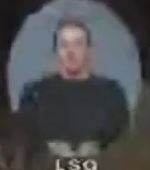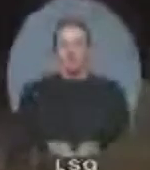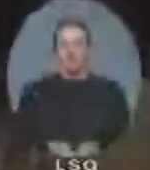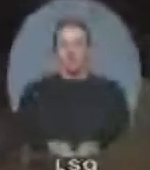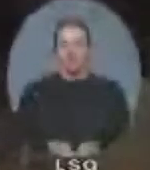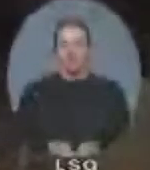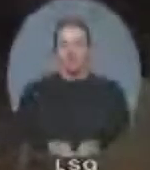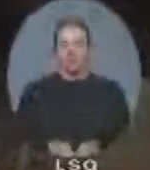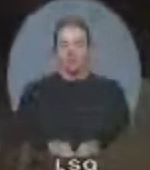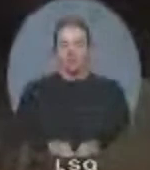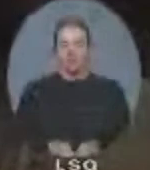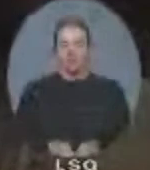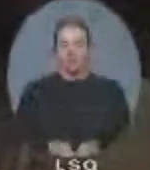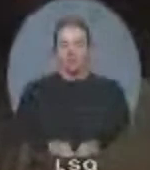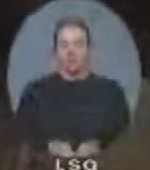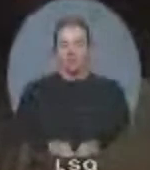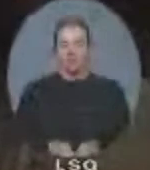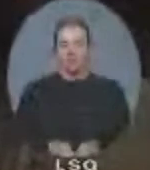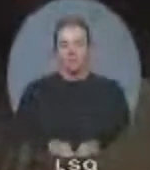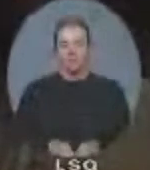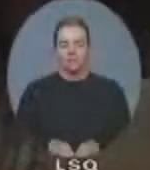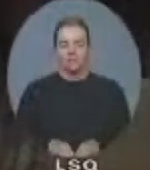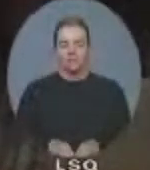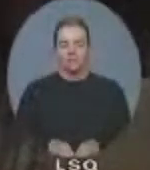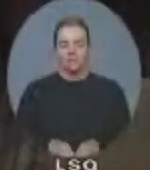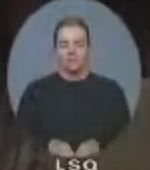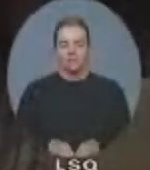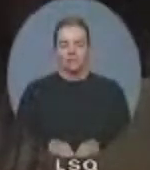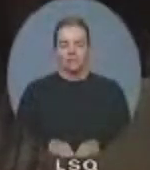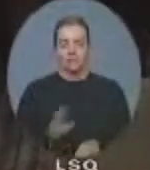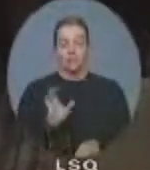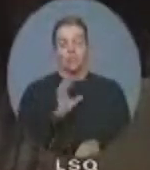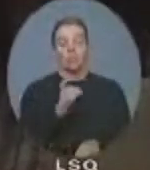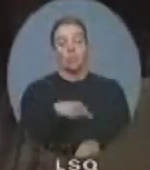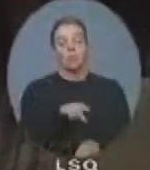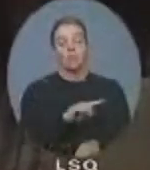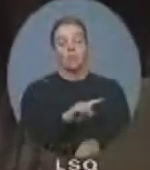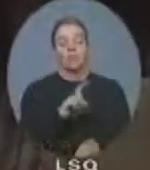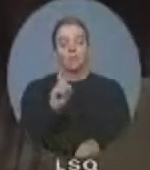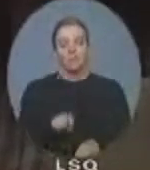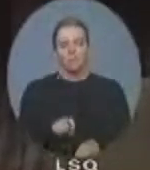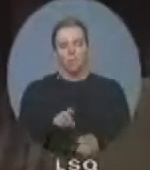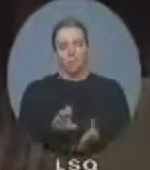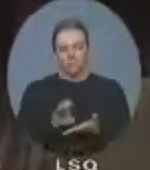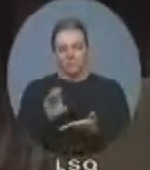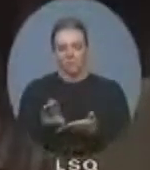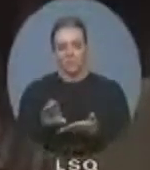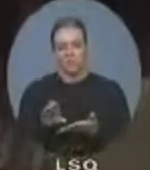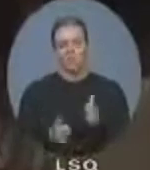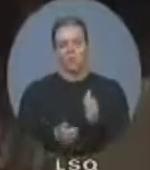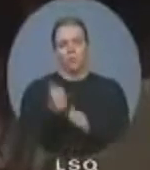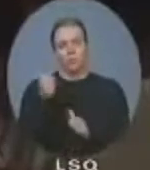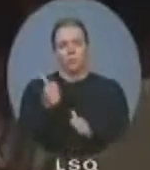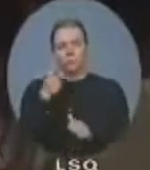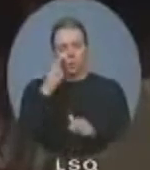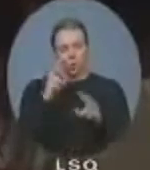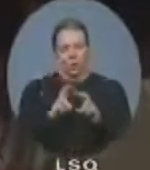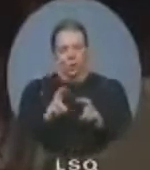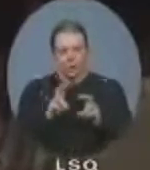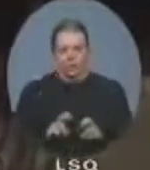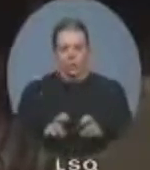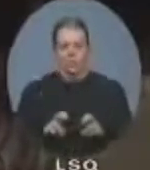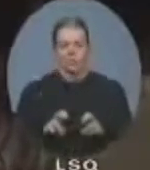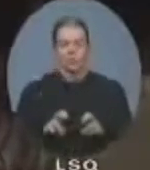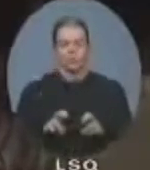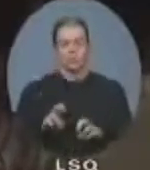Mr. Speaker, the Conservatives must invest more in the desperately needed ocean research on issues such as predation, food